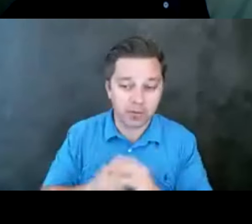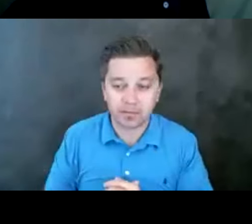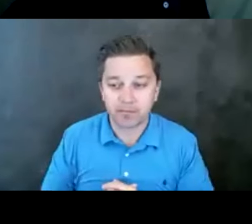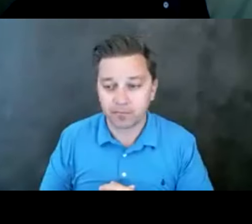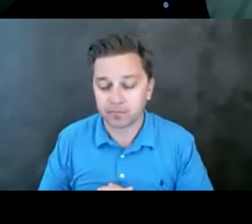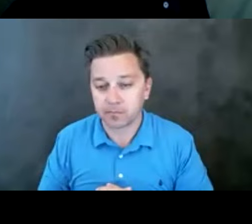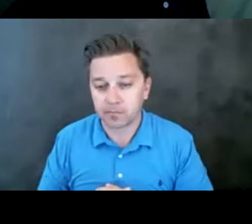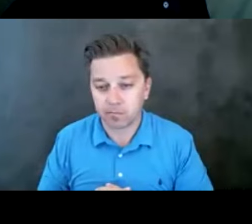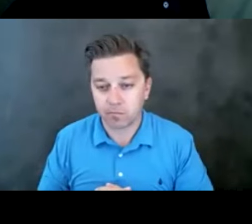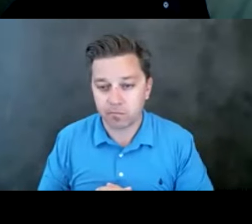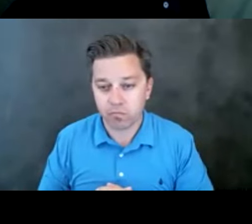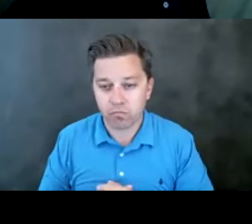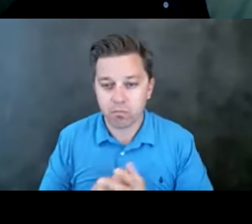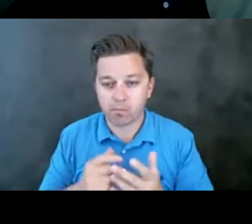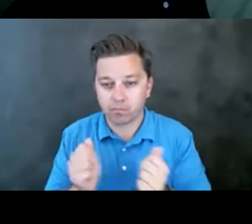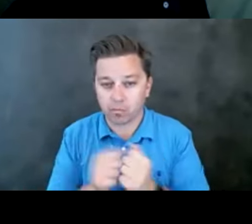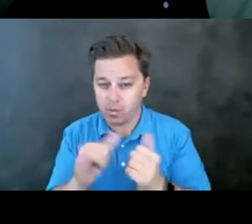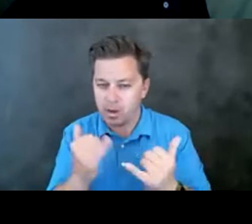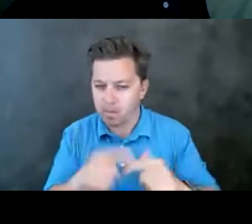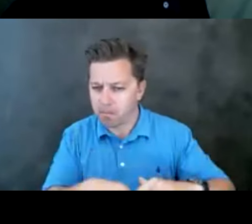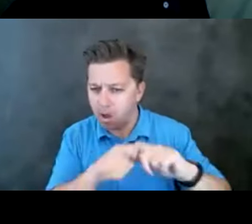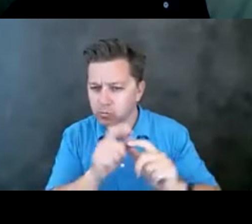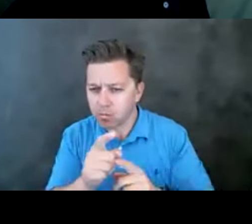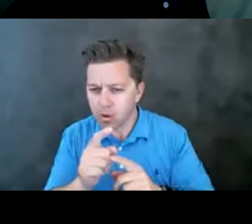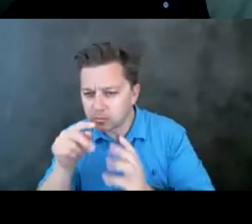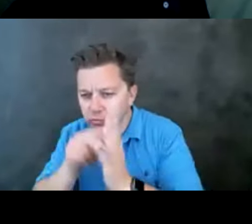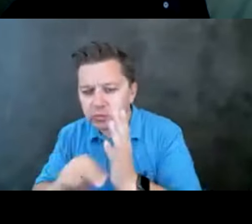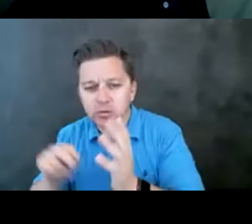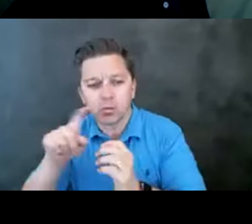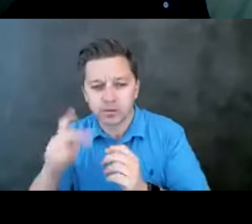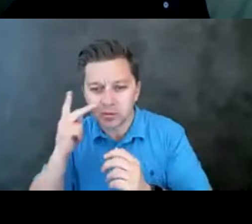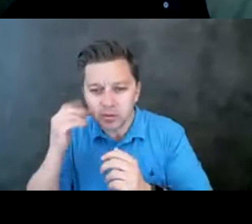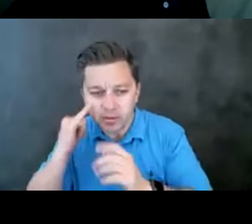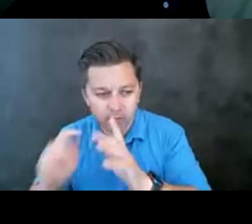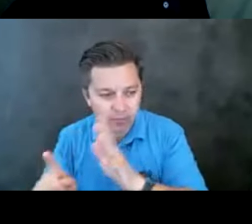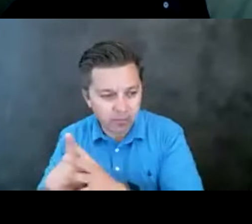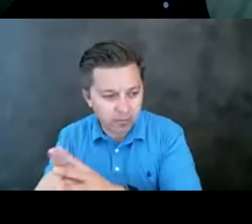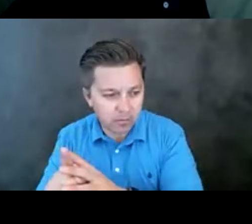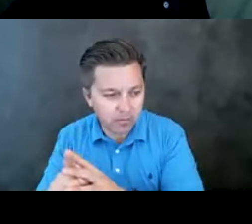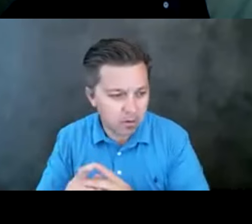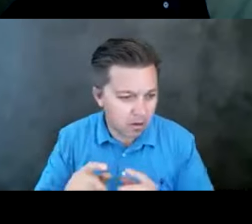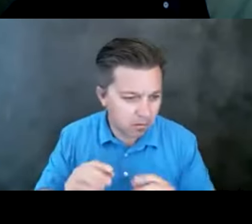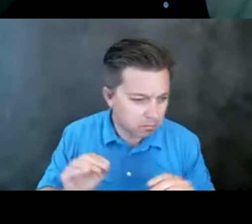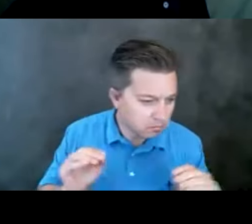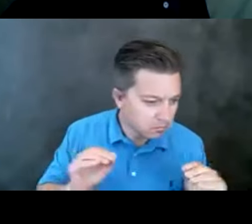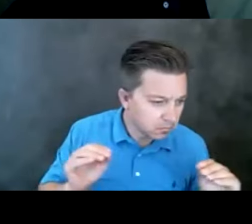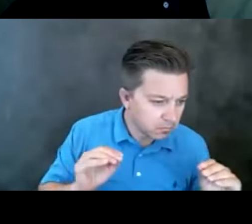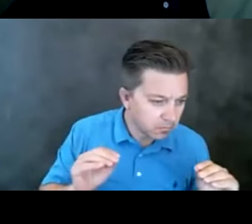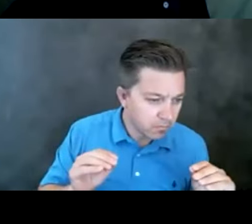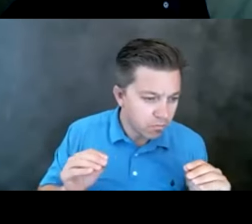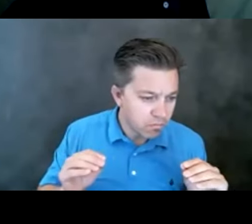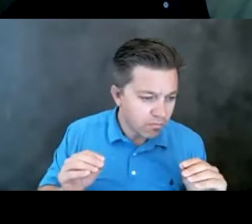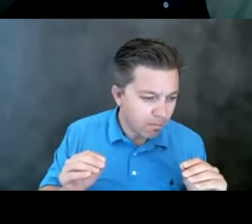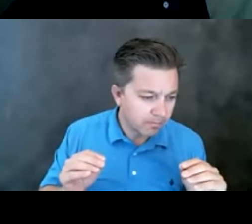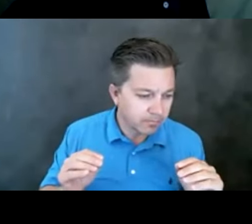All right. So with that, I'm going to pause for one second and see if any questions have come in. I haven't seen anything quite yet. Diane or